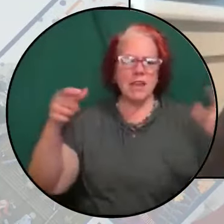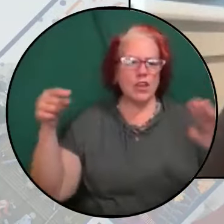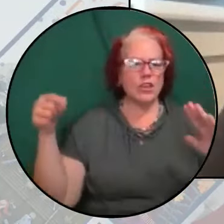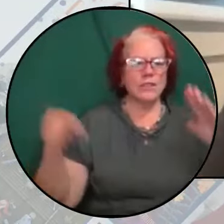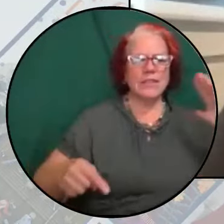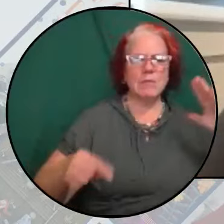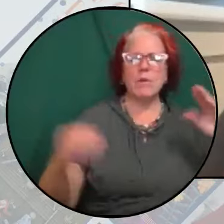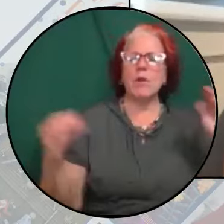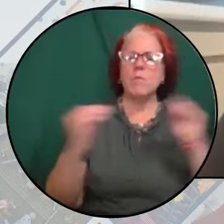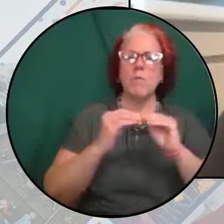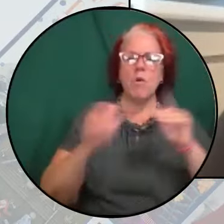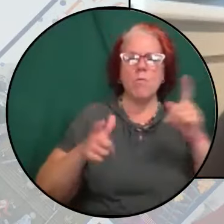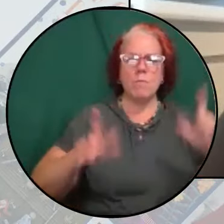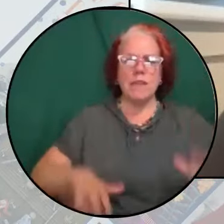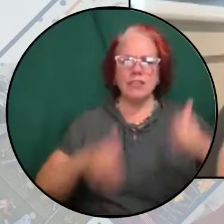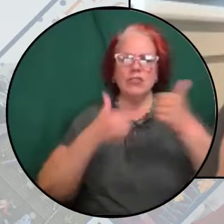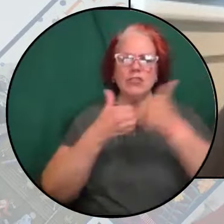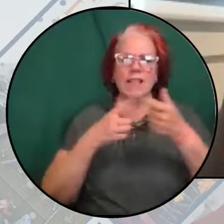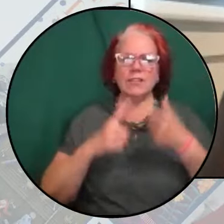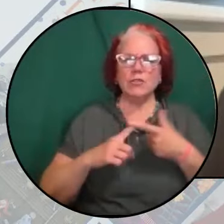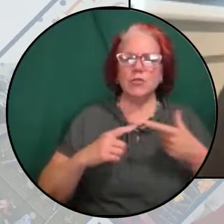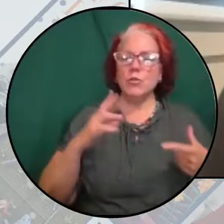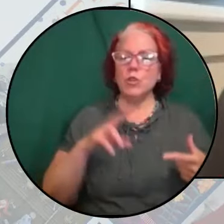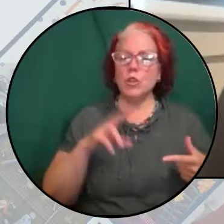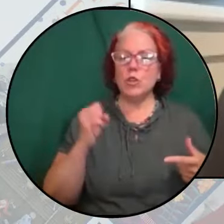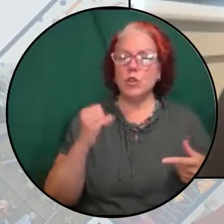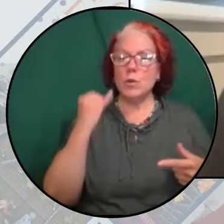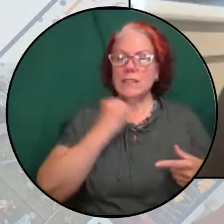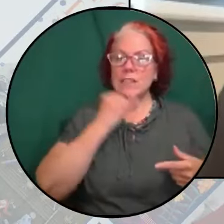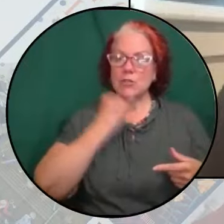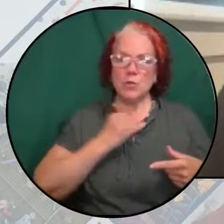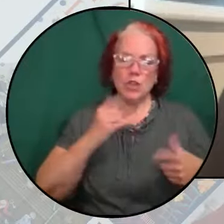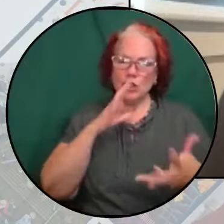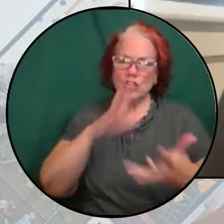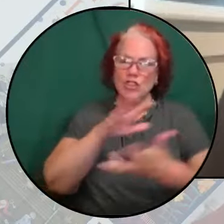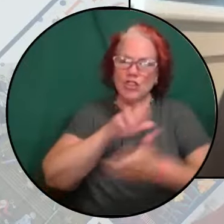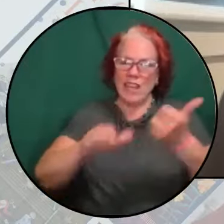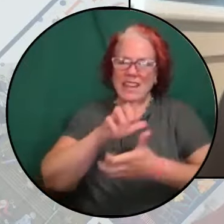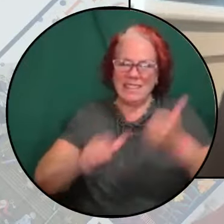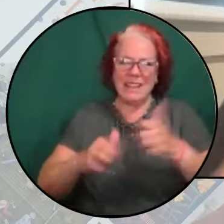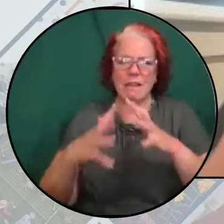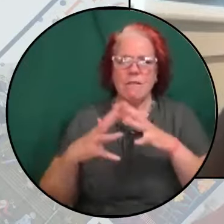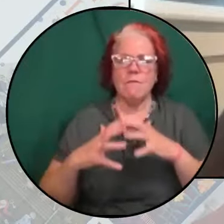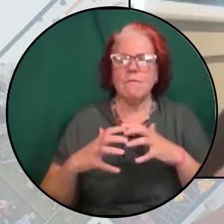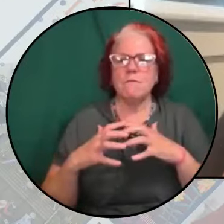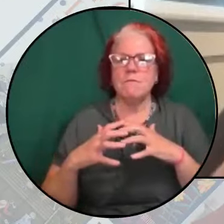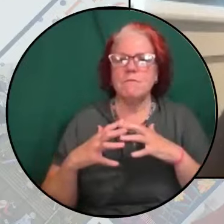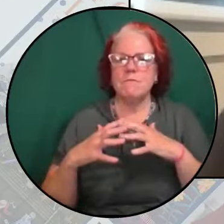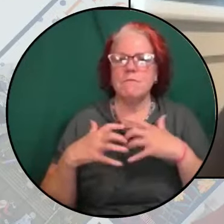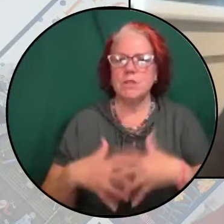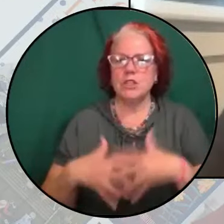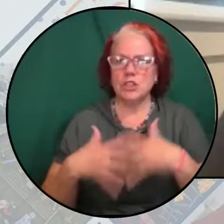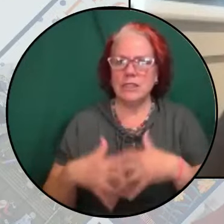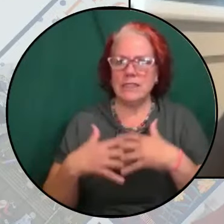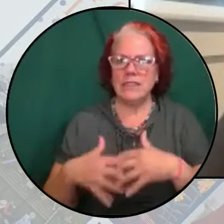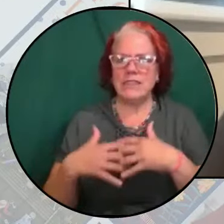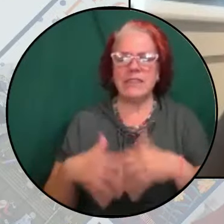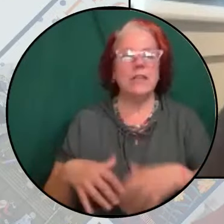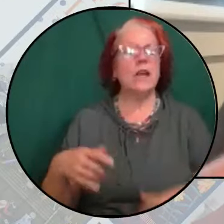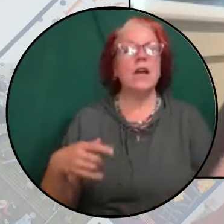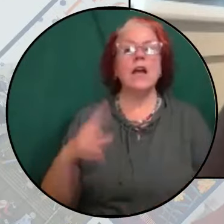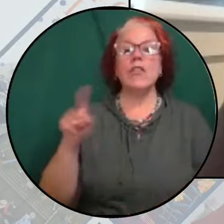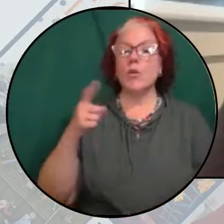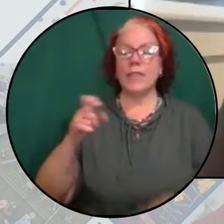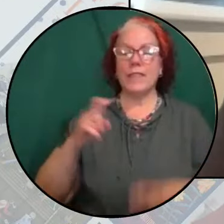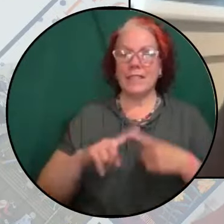challenge to the U.S.-Israel genocidal war machine. The only thing that must be more profound than our